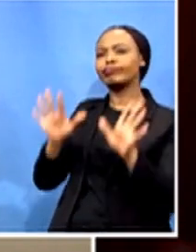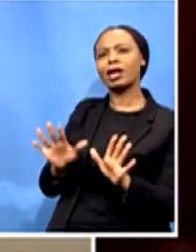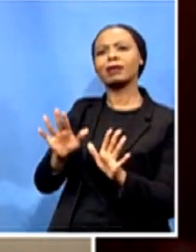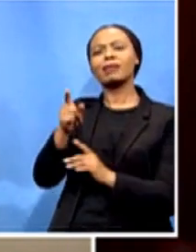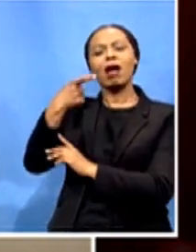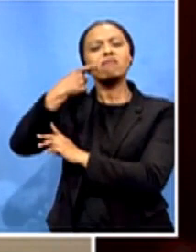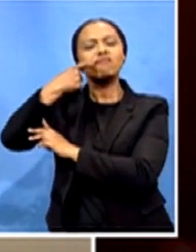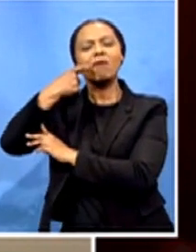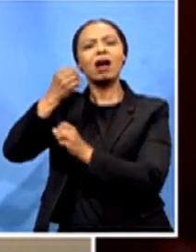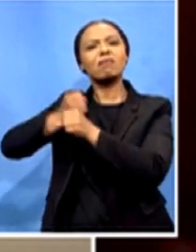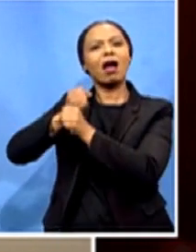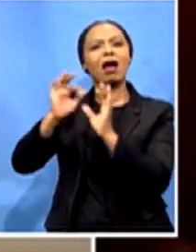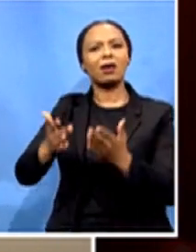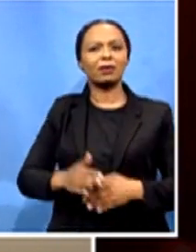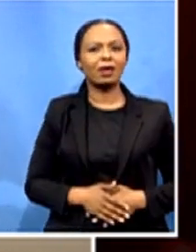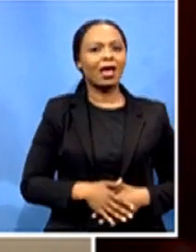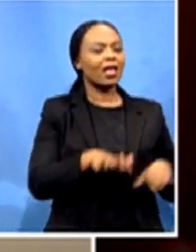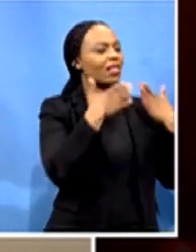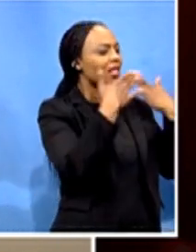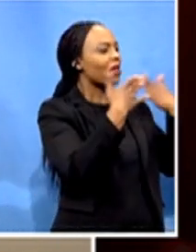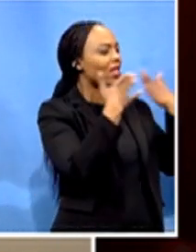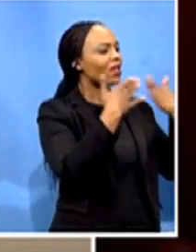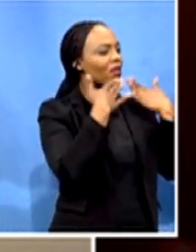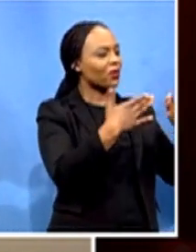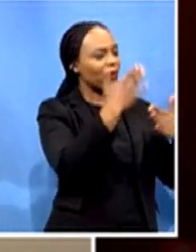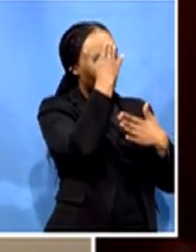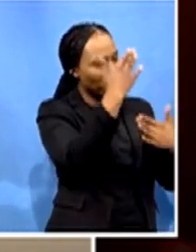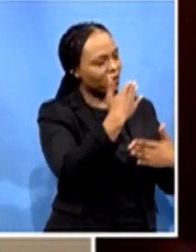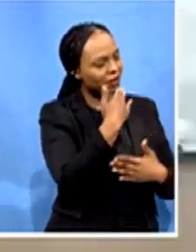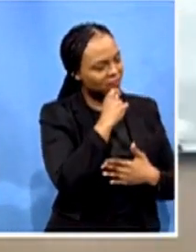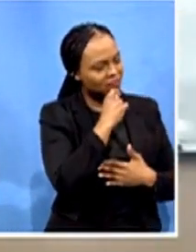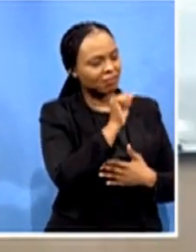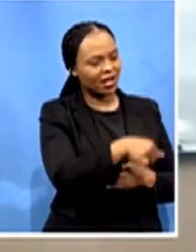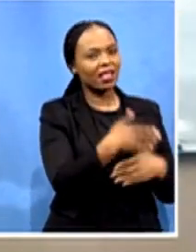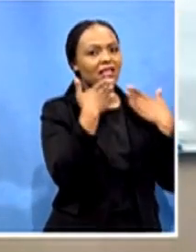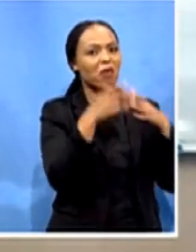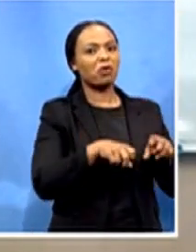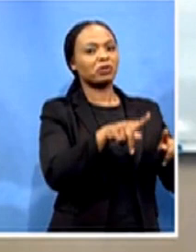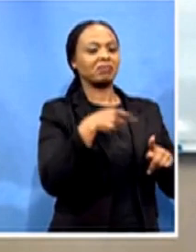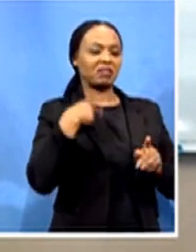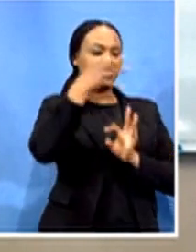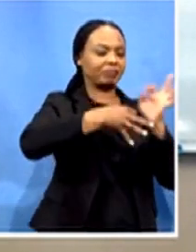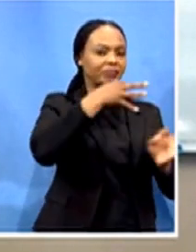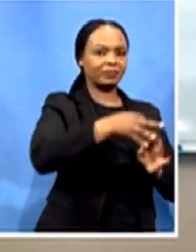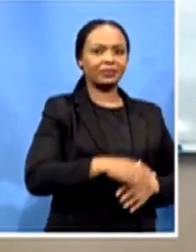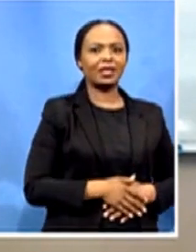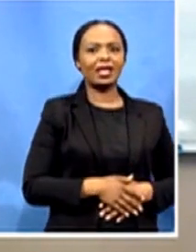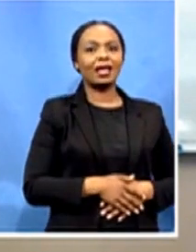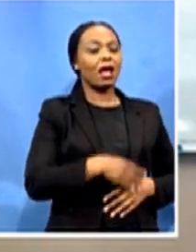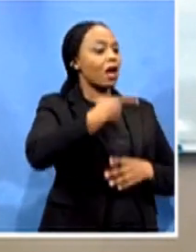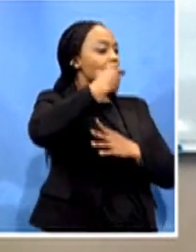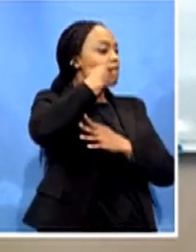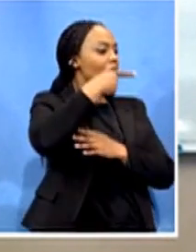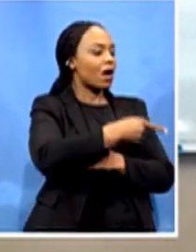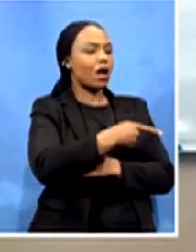us this opportunity so the ventilator came about when we said that as a group of engineers as we need to do